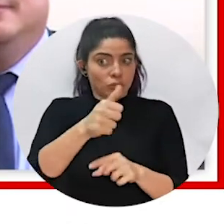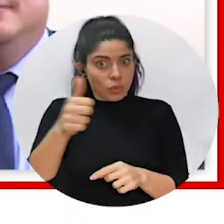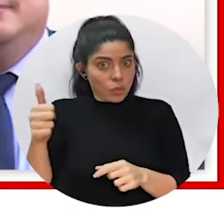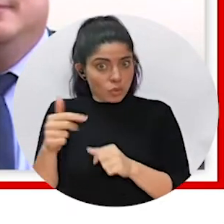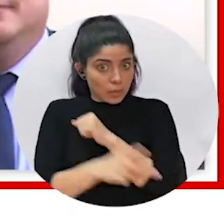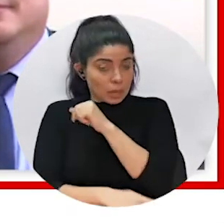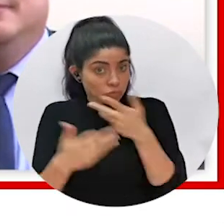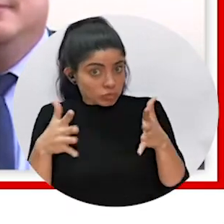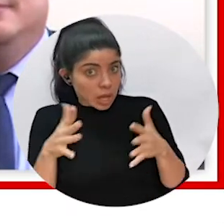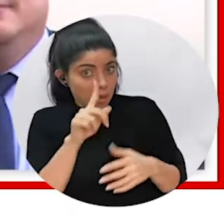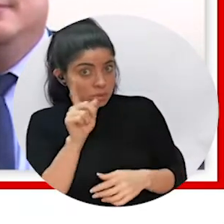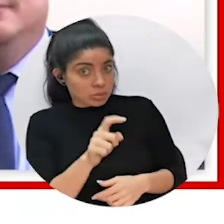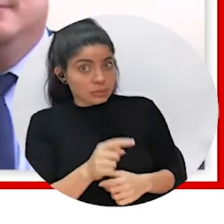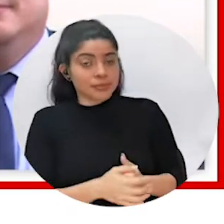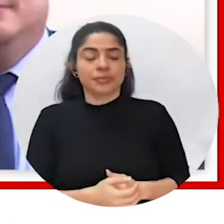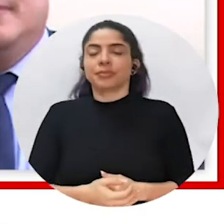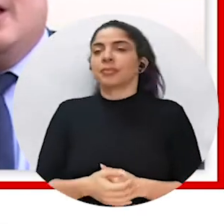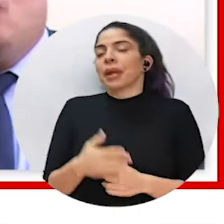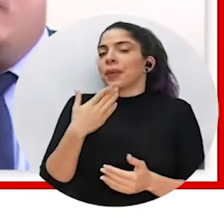constructively?